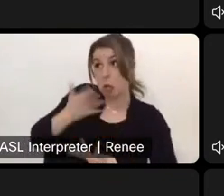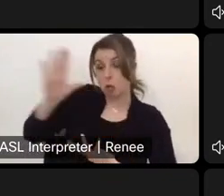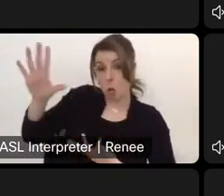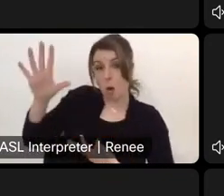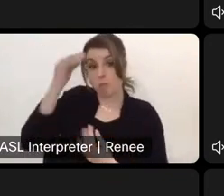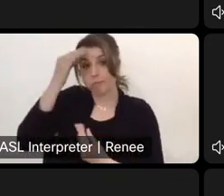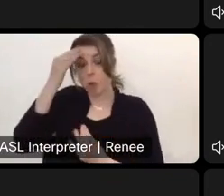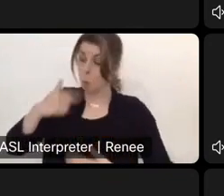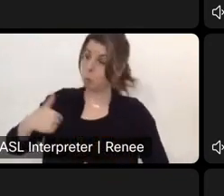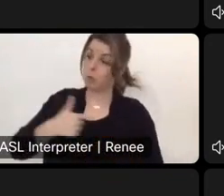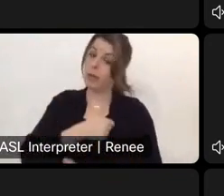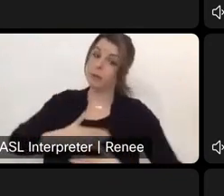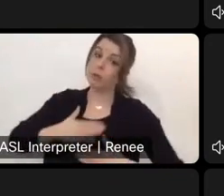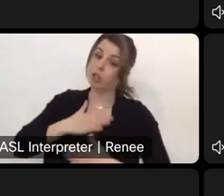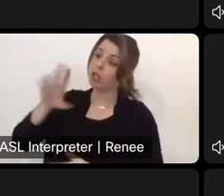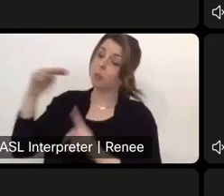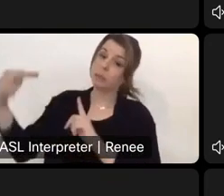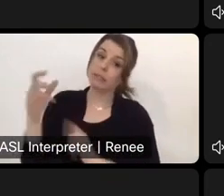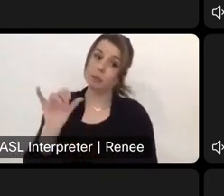would certainly appreciate your perspective.